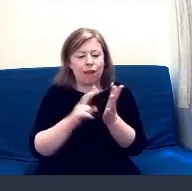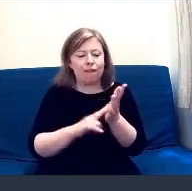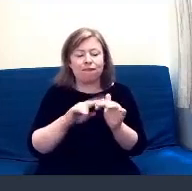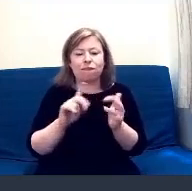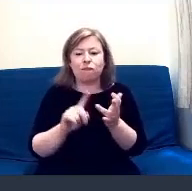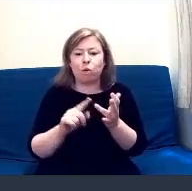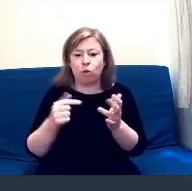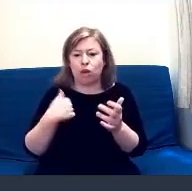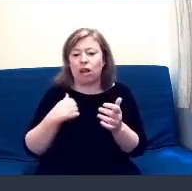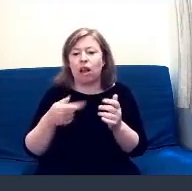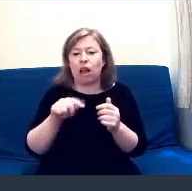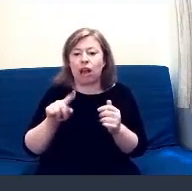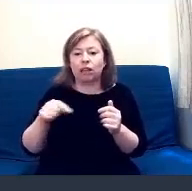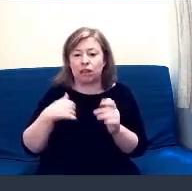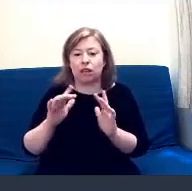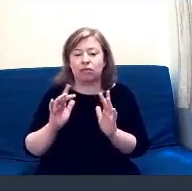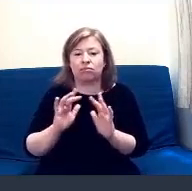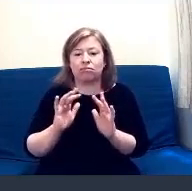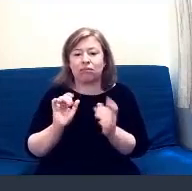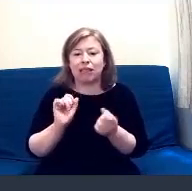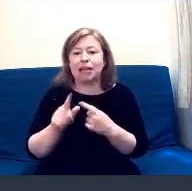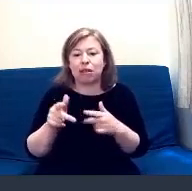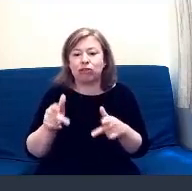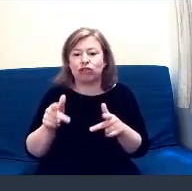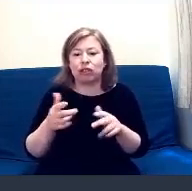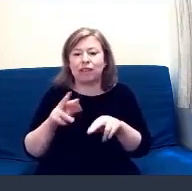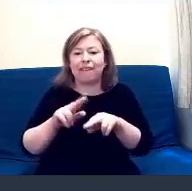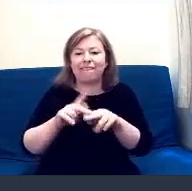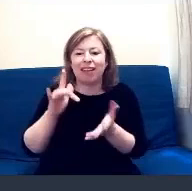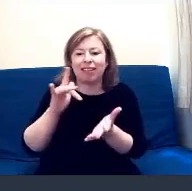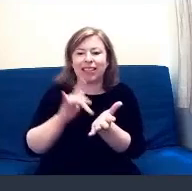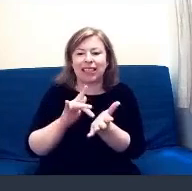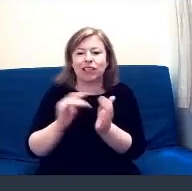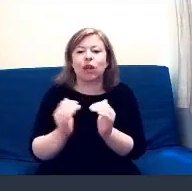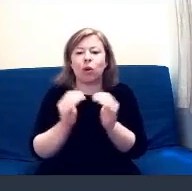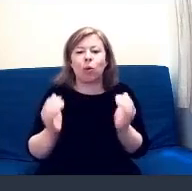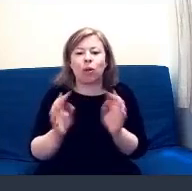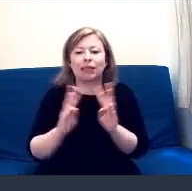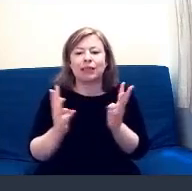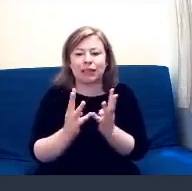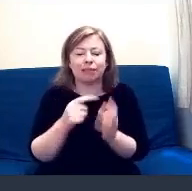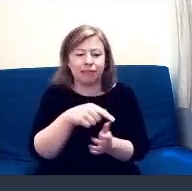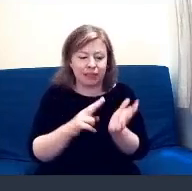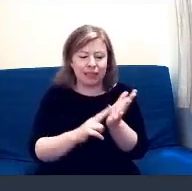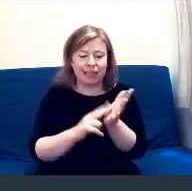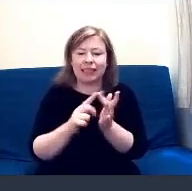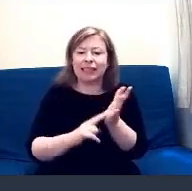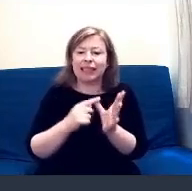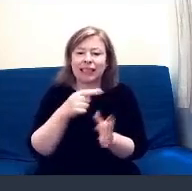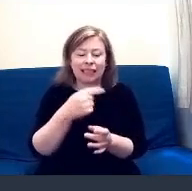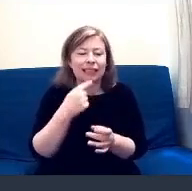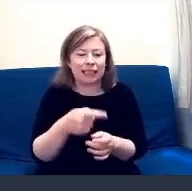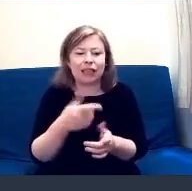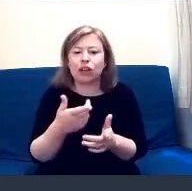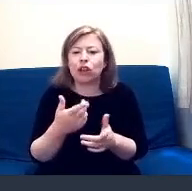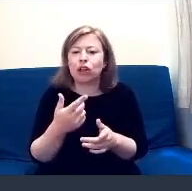back to you. Okay. Well, as well as the Older People project and Pat already mentioned about Equality